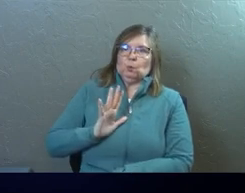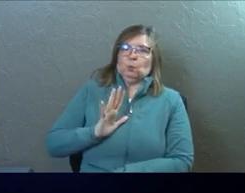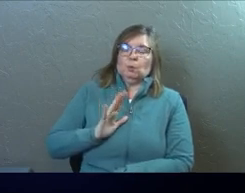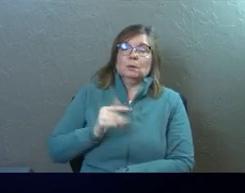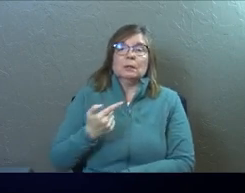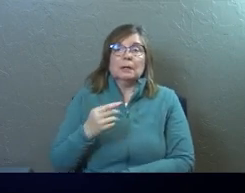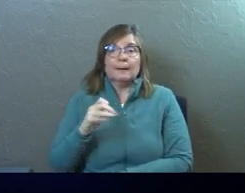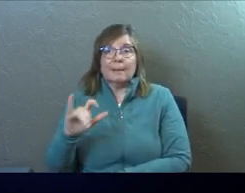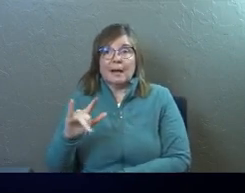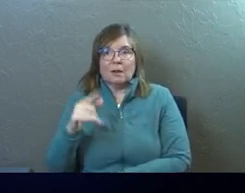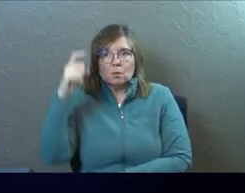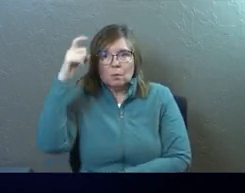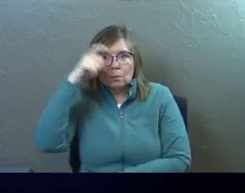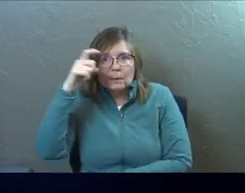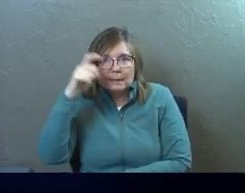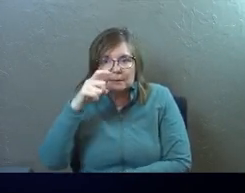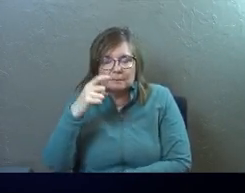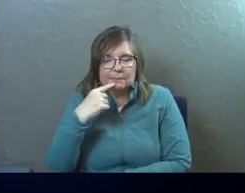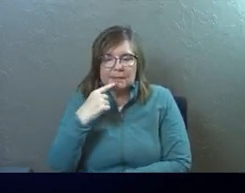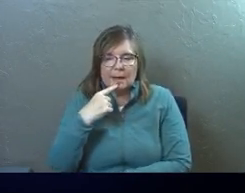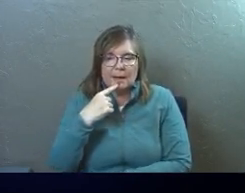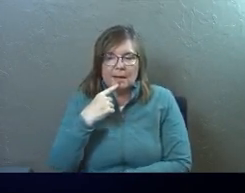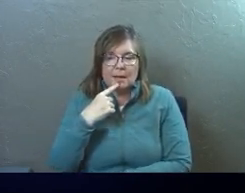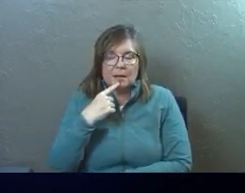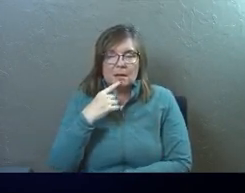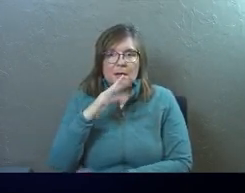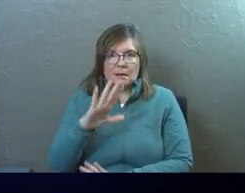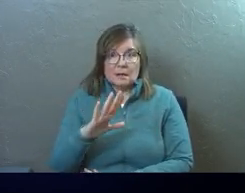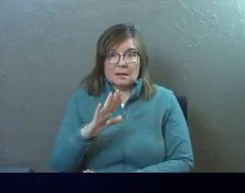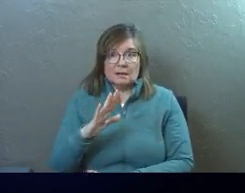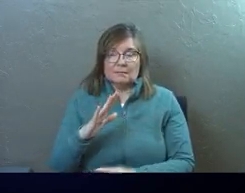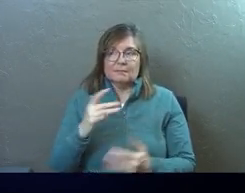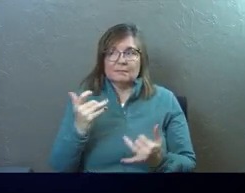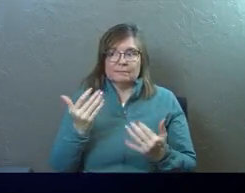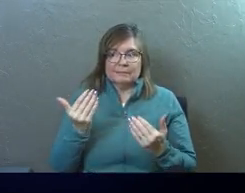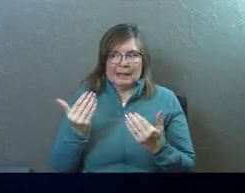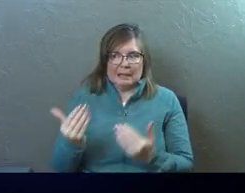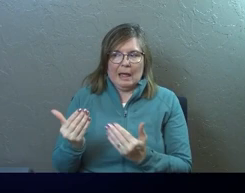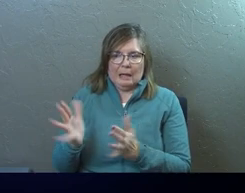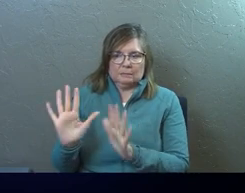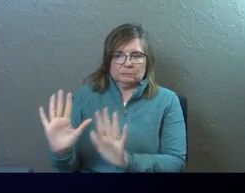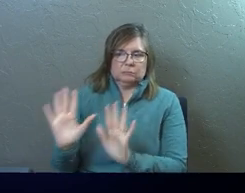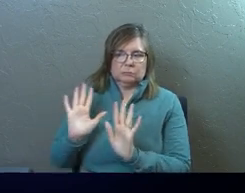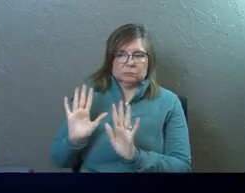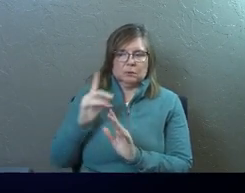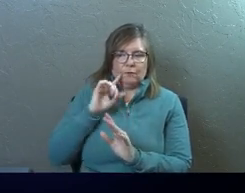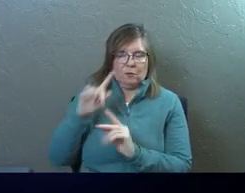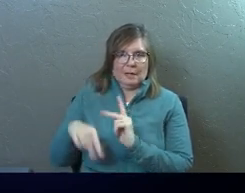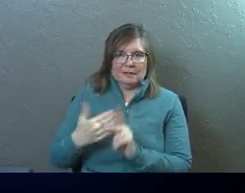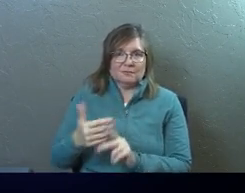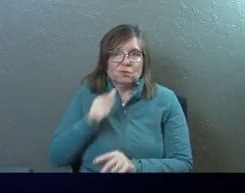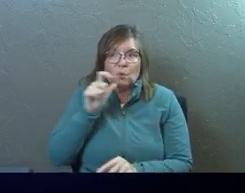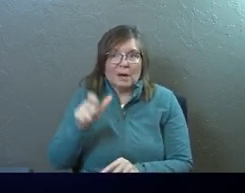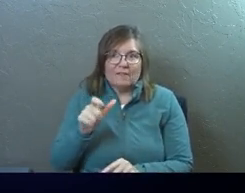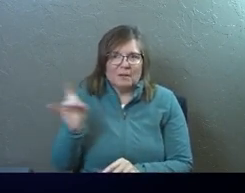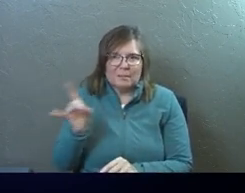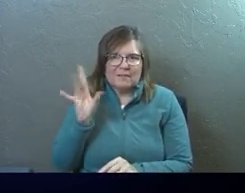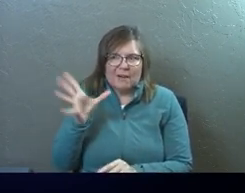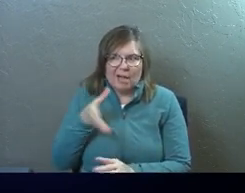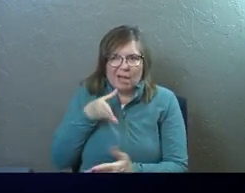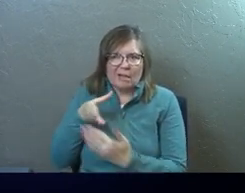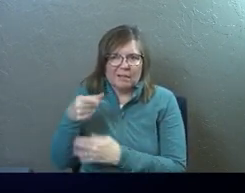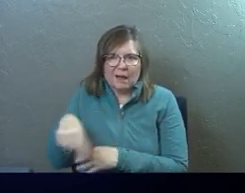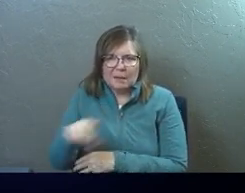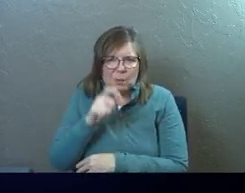So Gamaliel has the wisdom in that moment to say, not only is it live and let live when it comes to this kind of stuff, you don't have to be violent